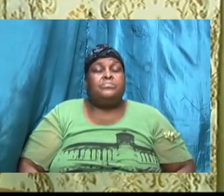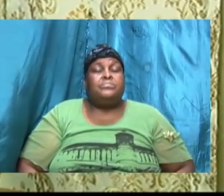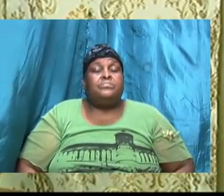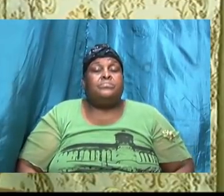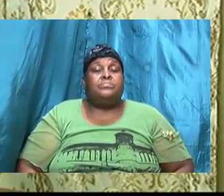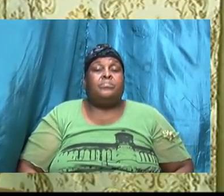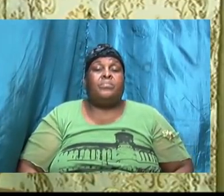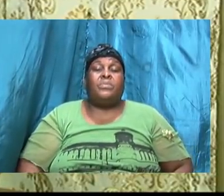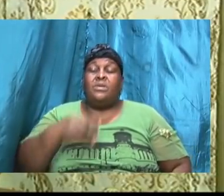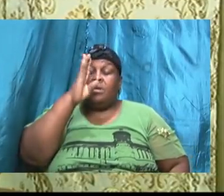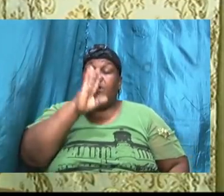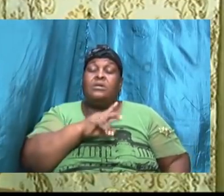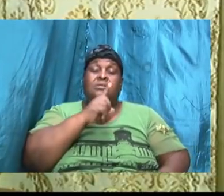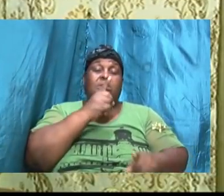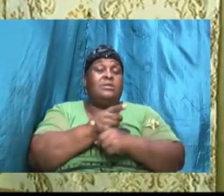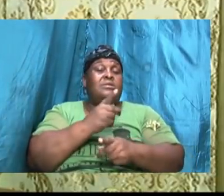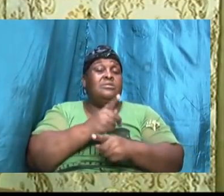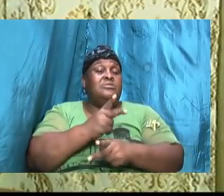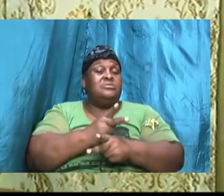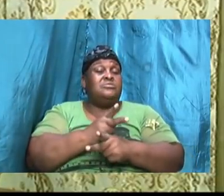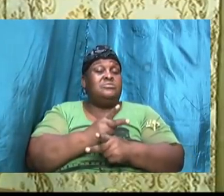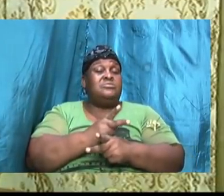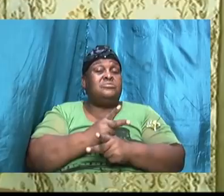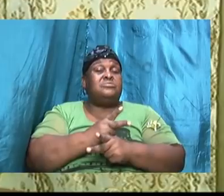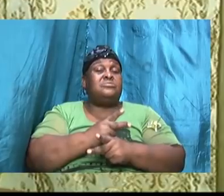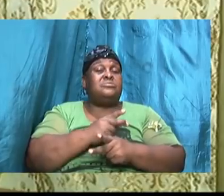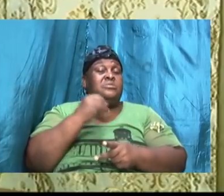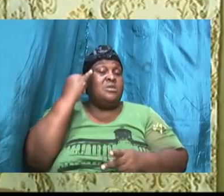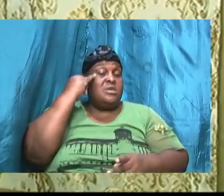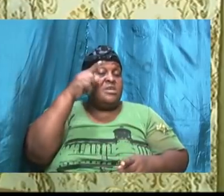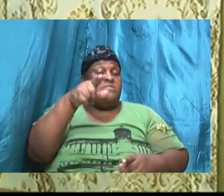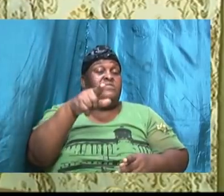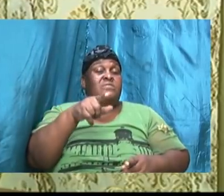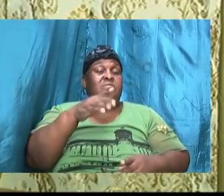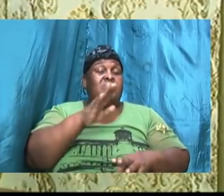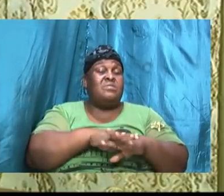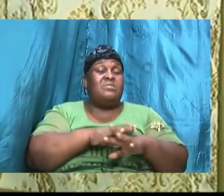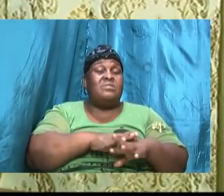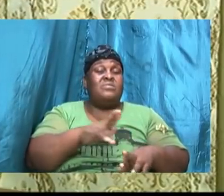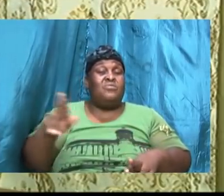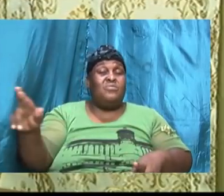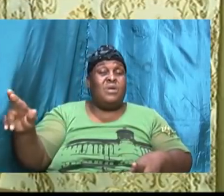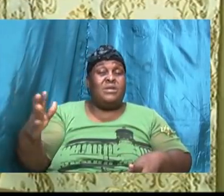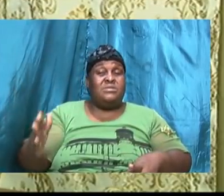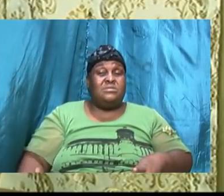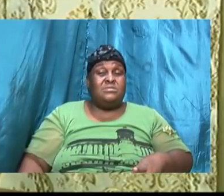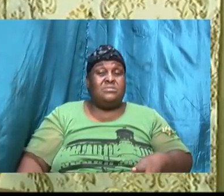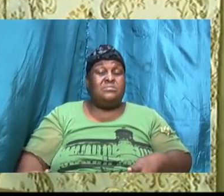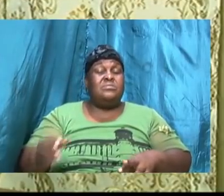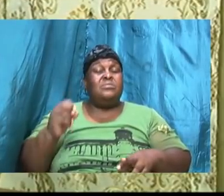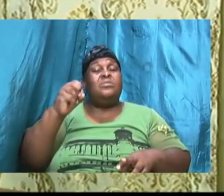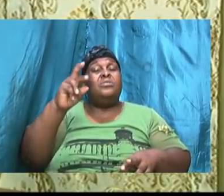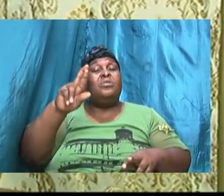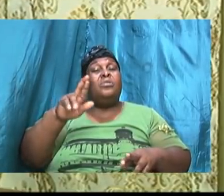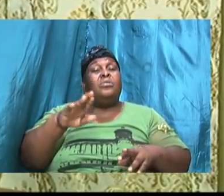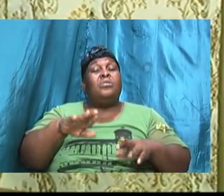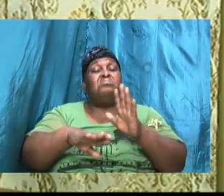he cares if you are on the right side or if you are on the left side